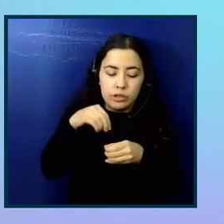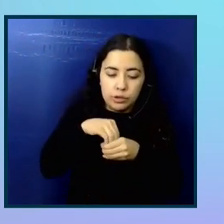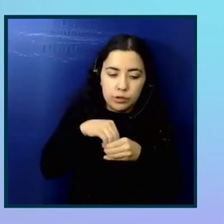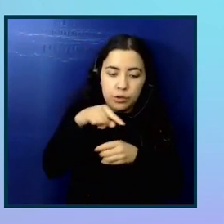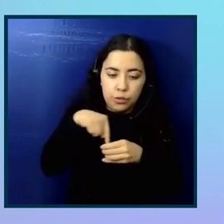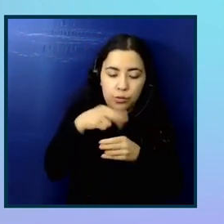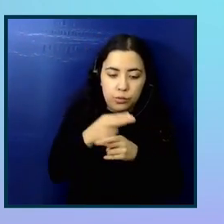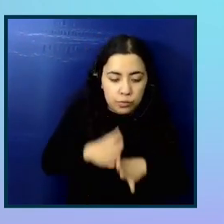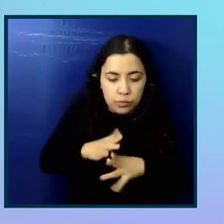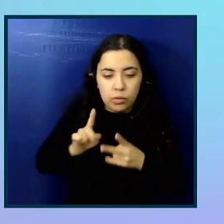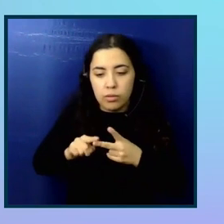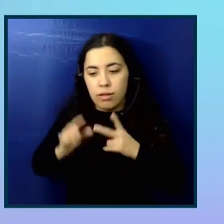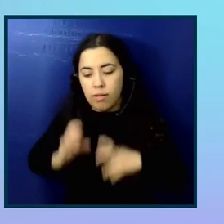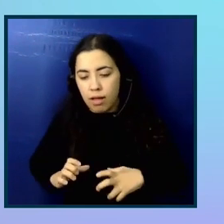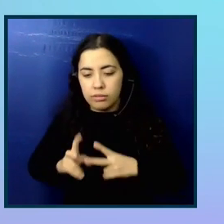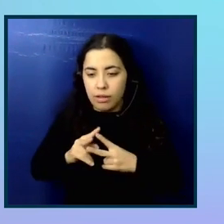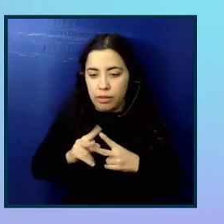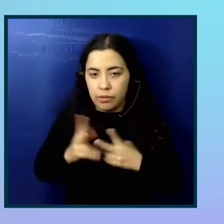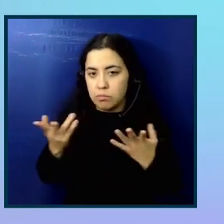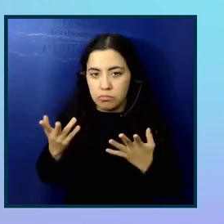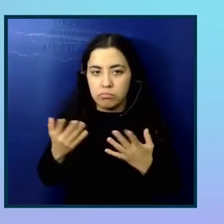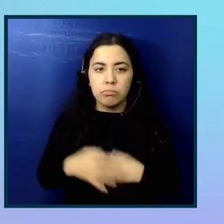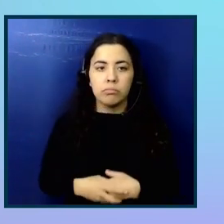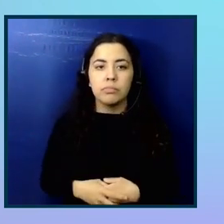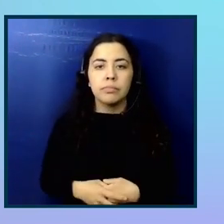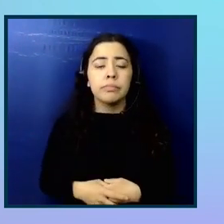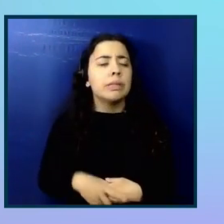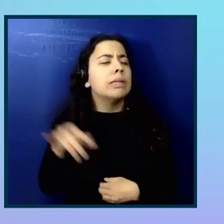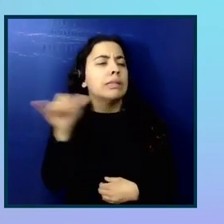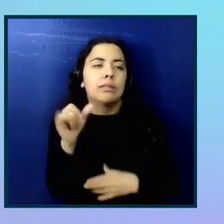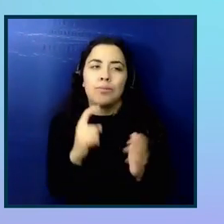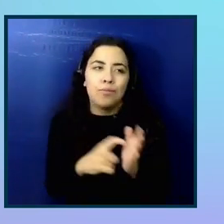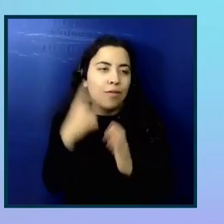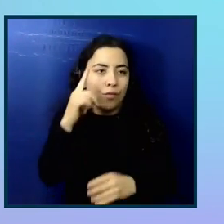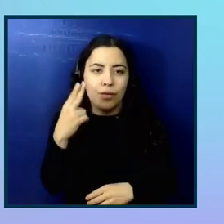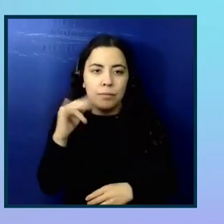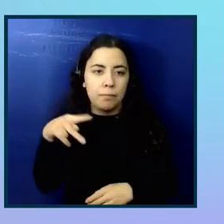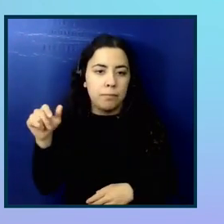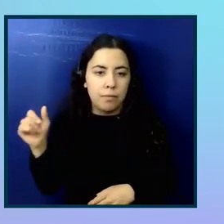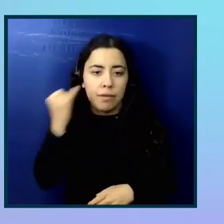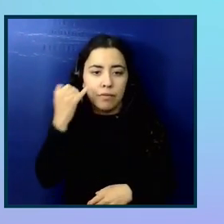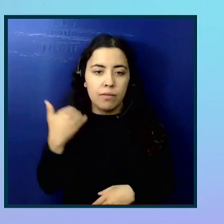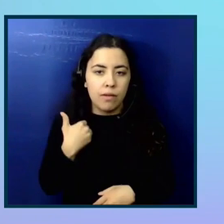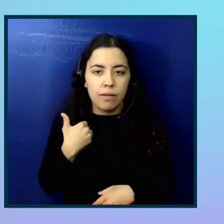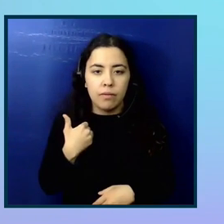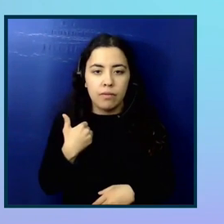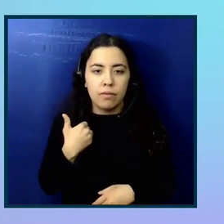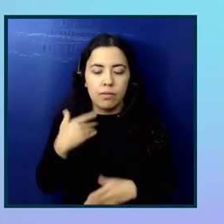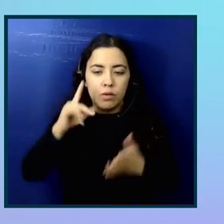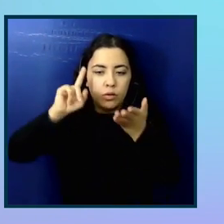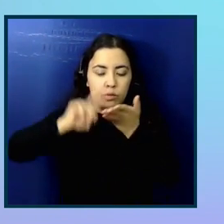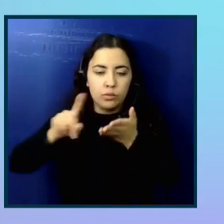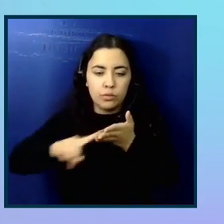Yeah, I'd say it's kind of the same requirements for if you have a kind of research